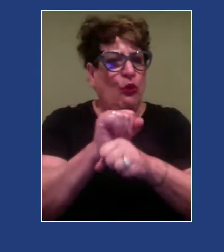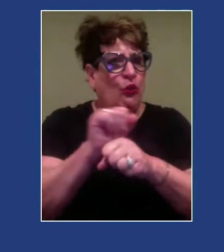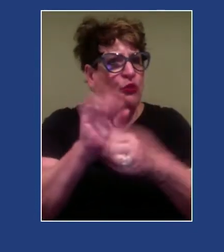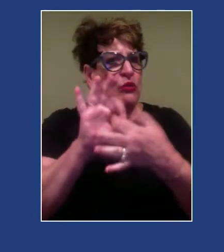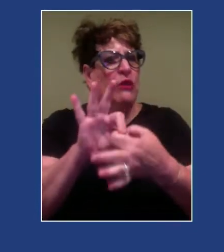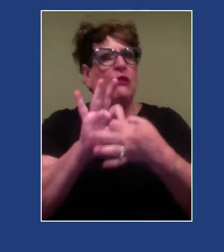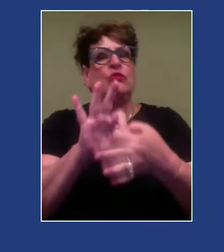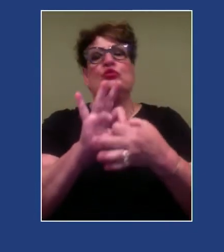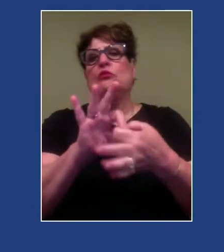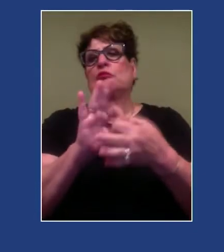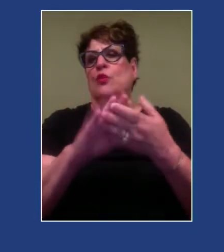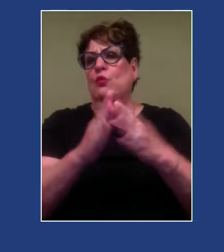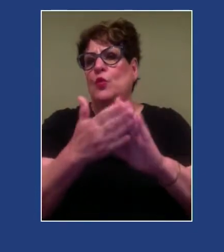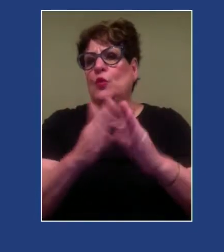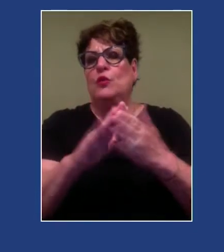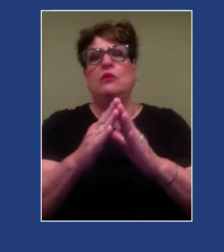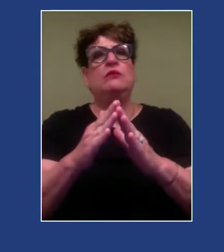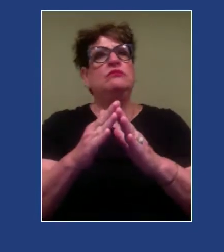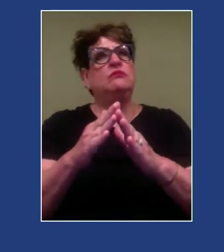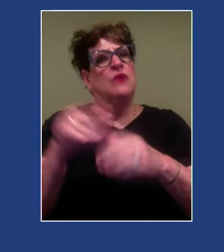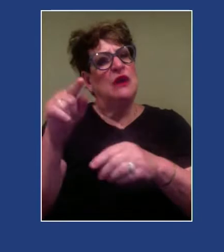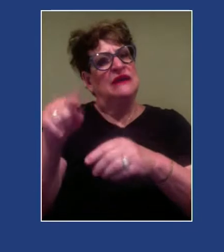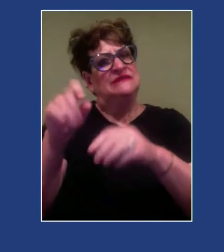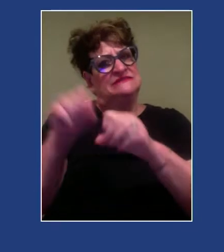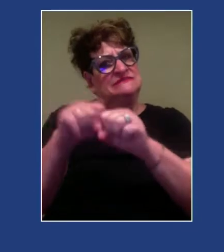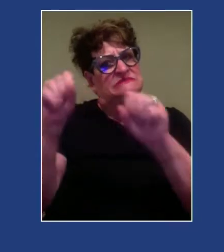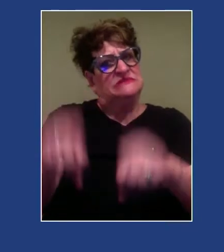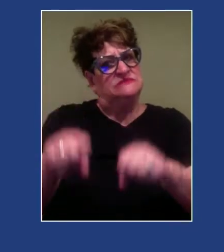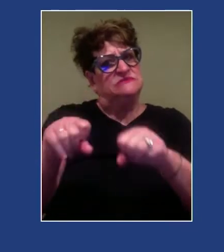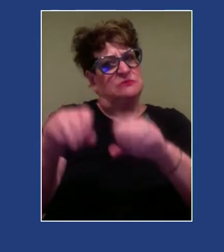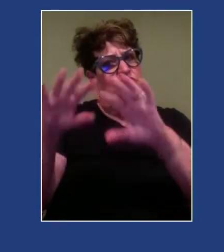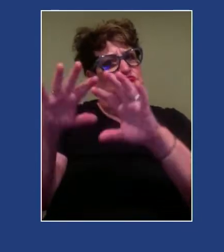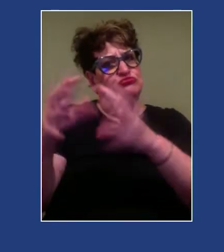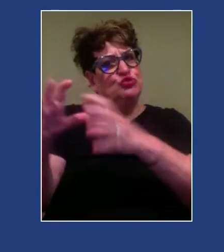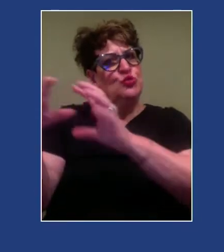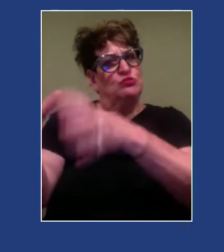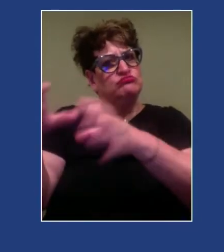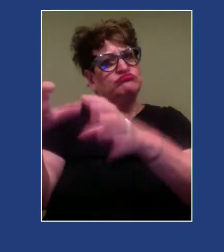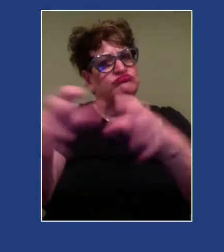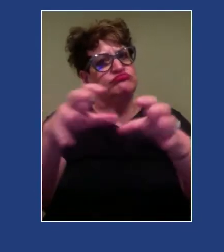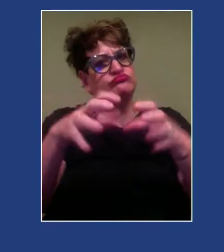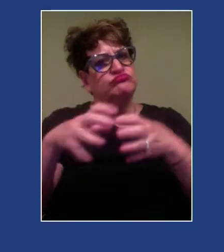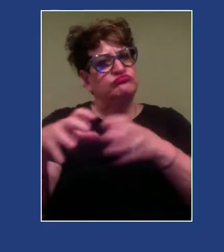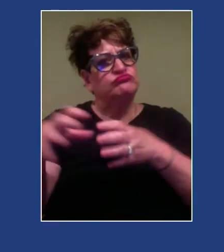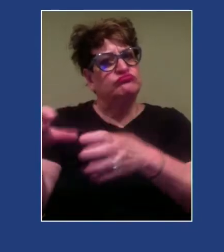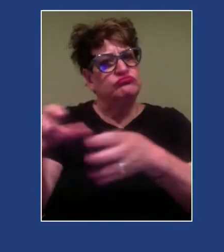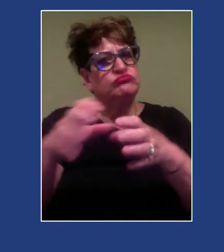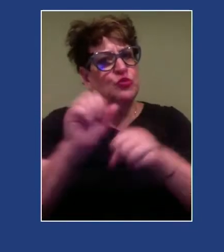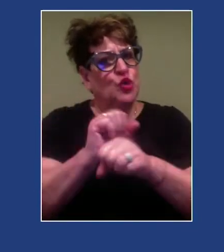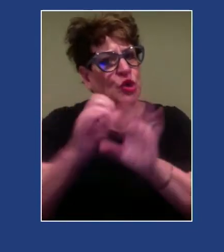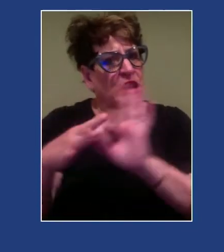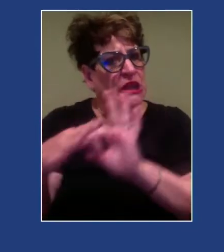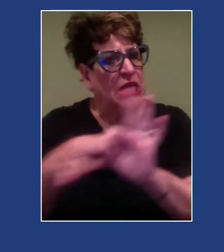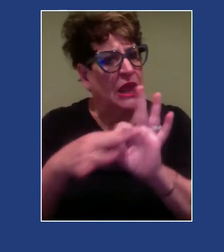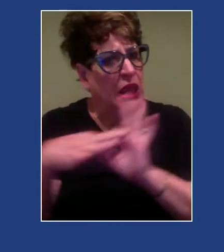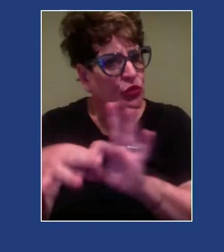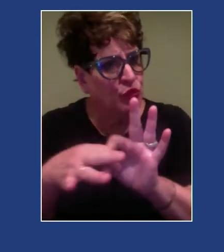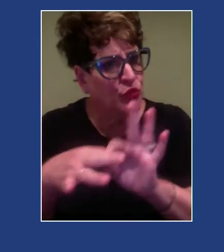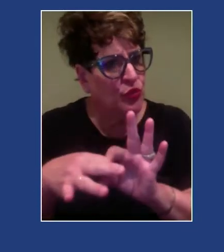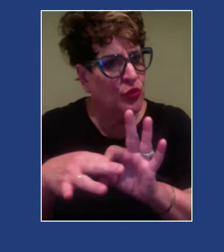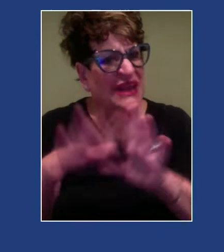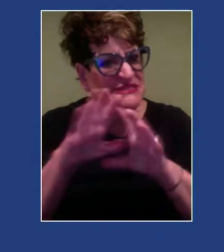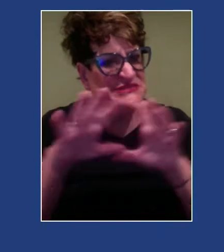communities. We're in systems or groups and clusters of individuals operating and working together from a societal